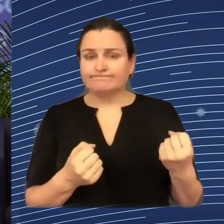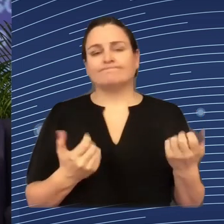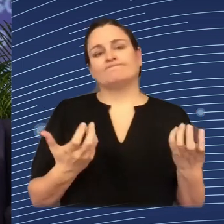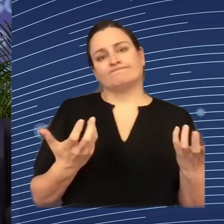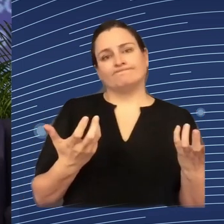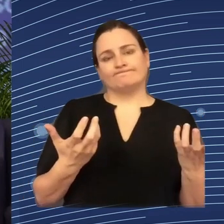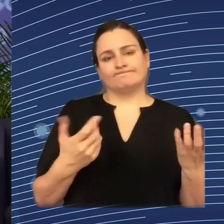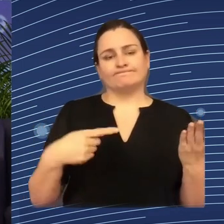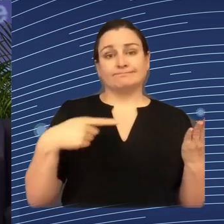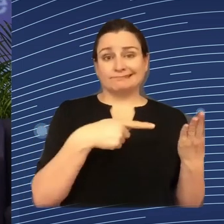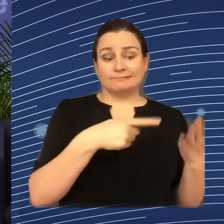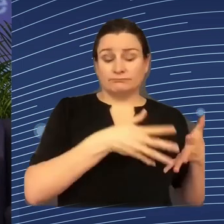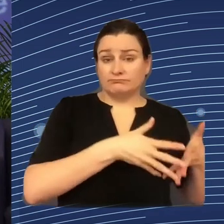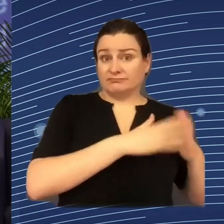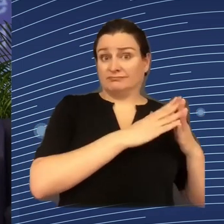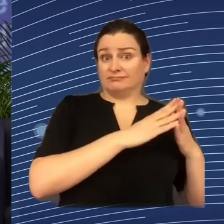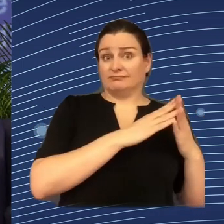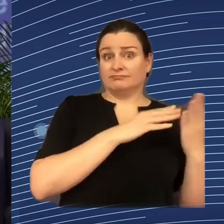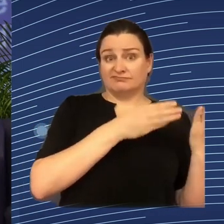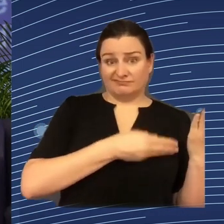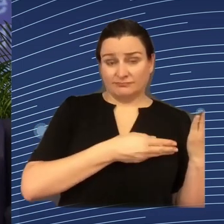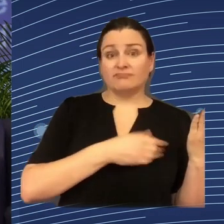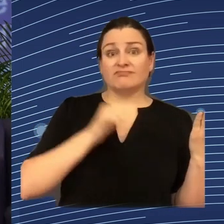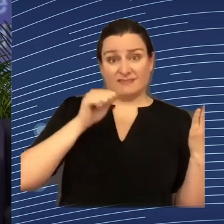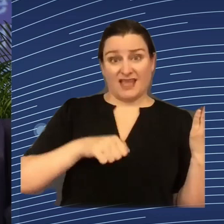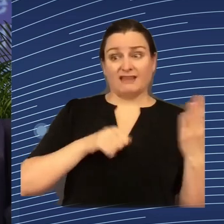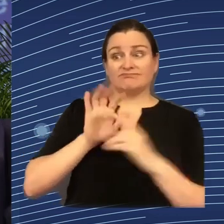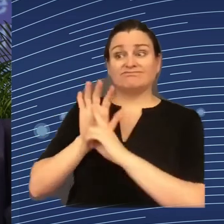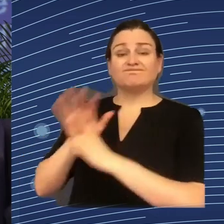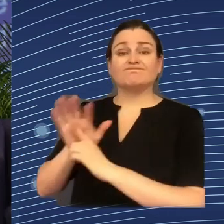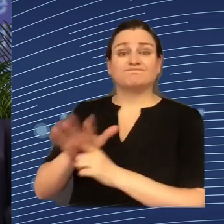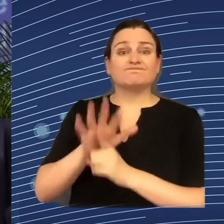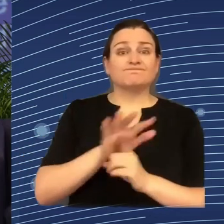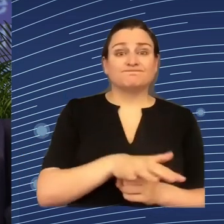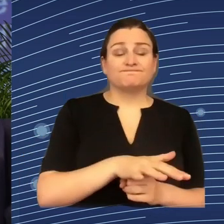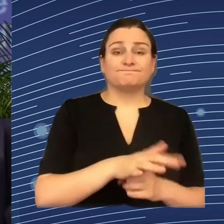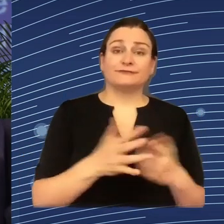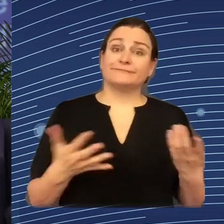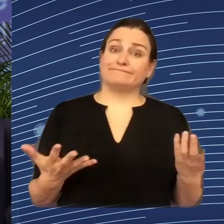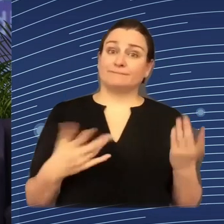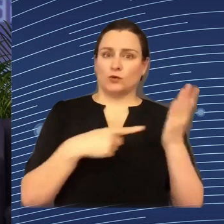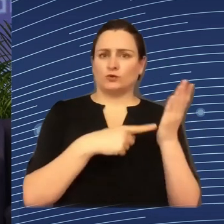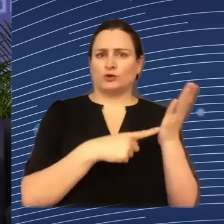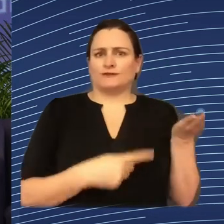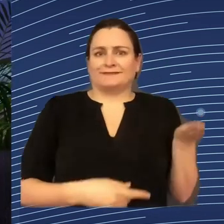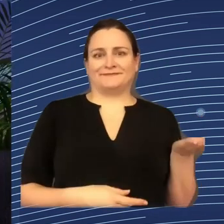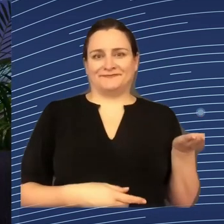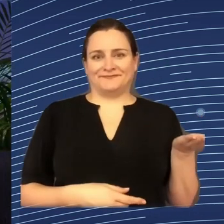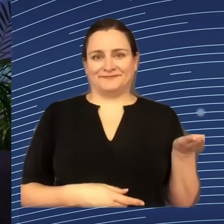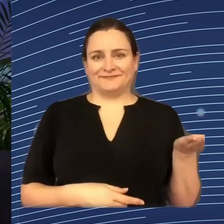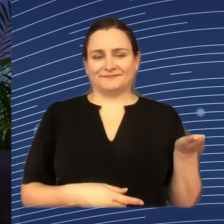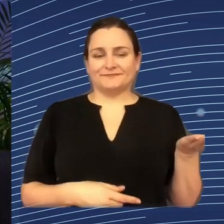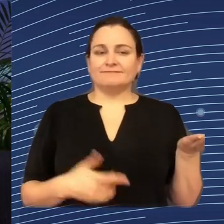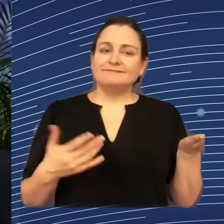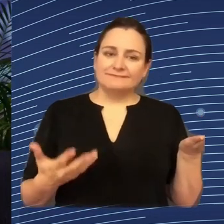will still be a danger and will still drive discriminations where there should not be any. The same